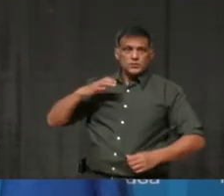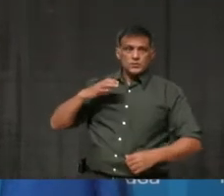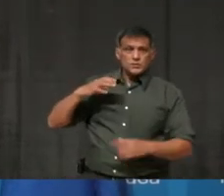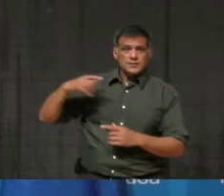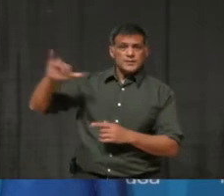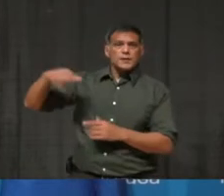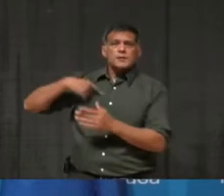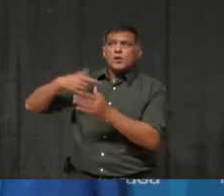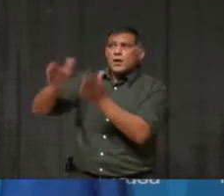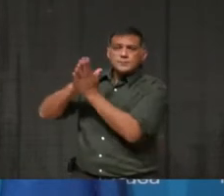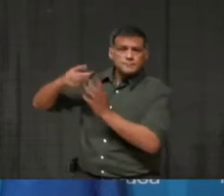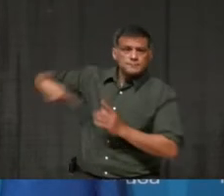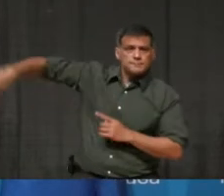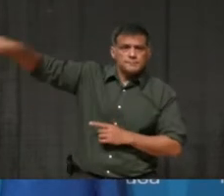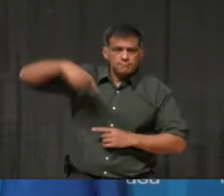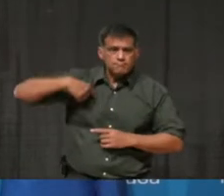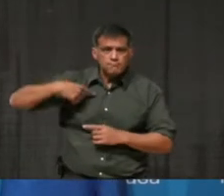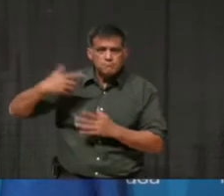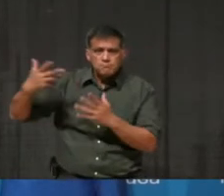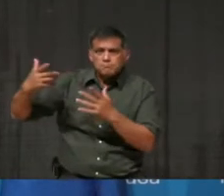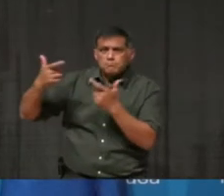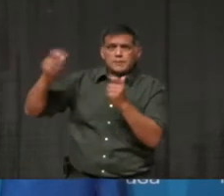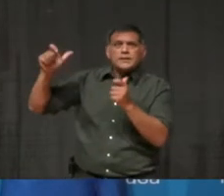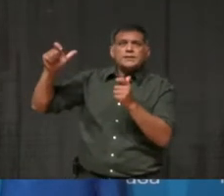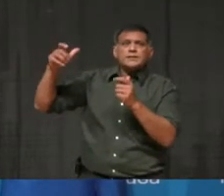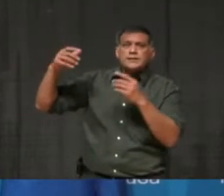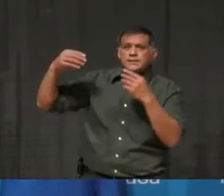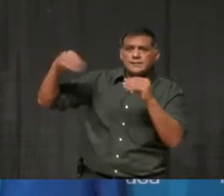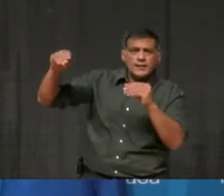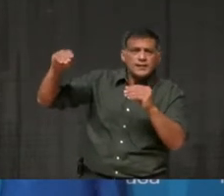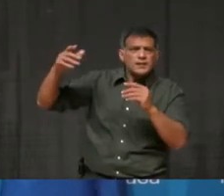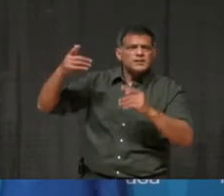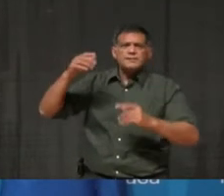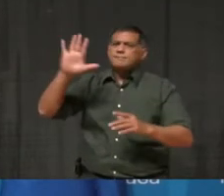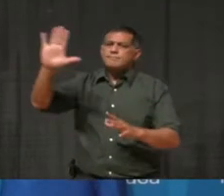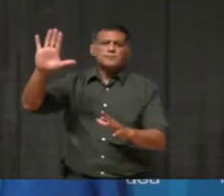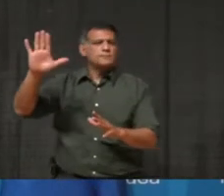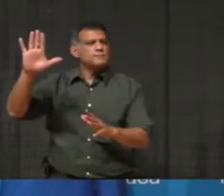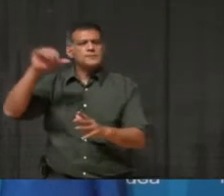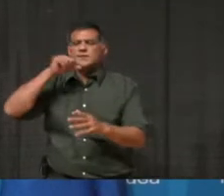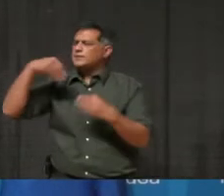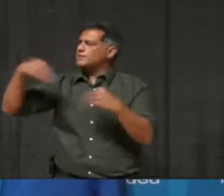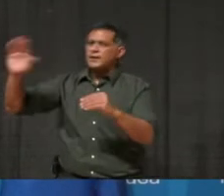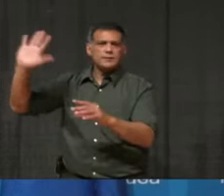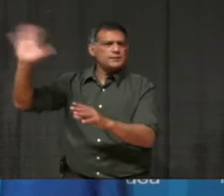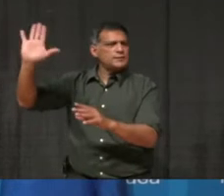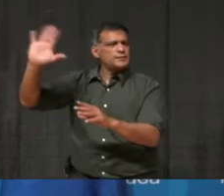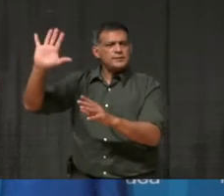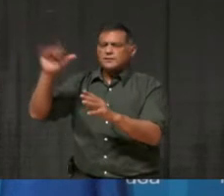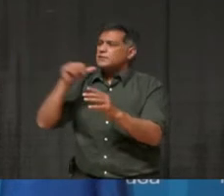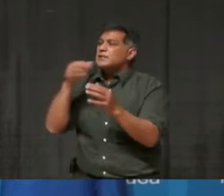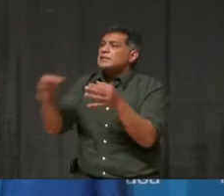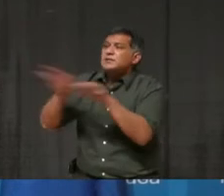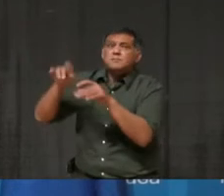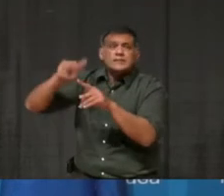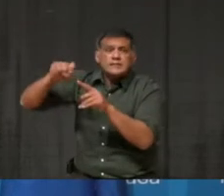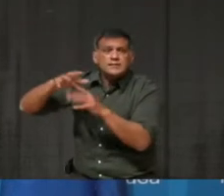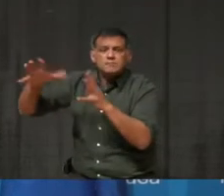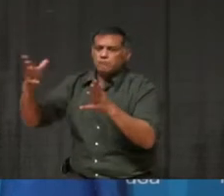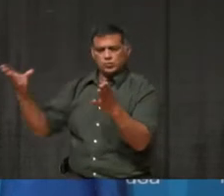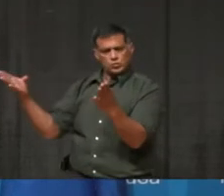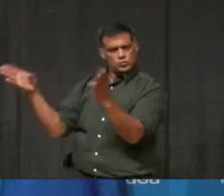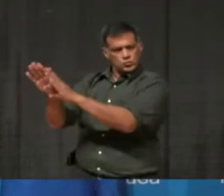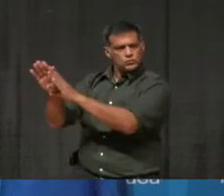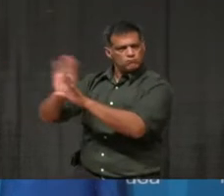big box stores stores from selling non-essentials. We will be putting this motion forward for the health and safety of our